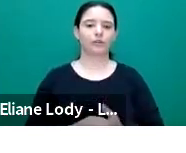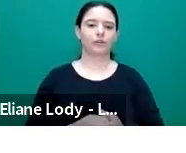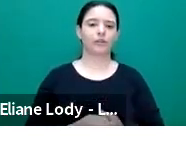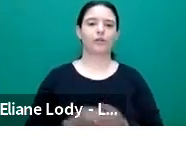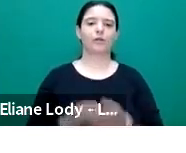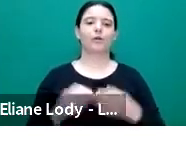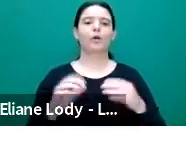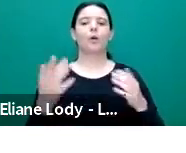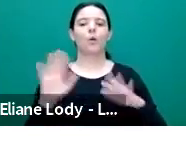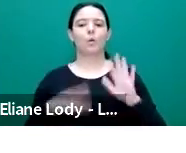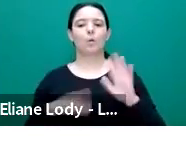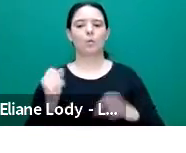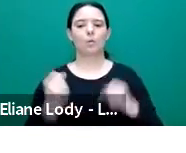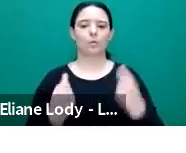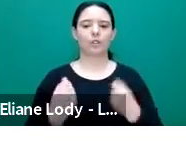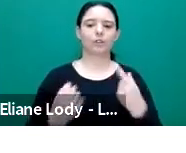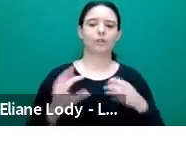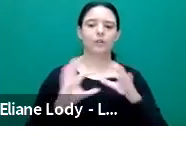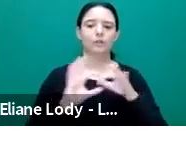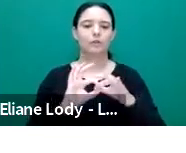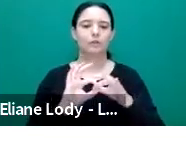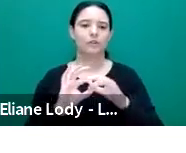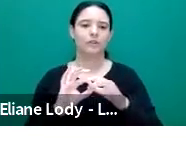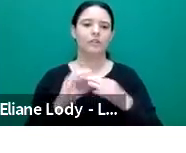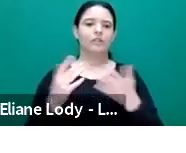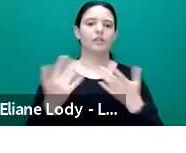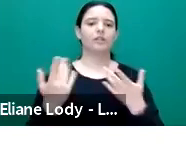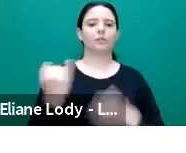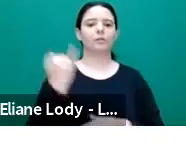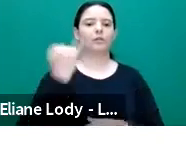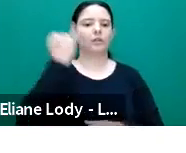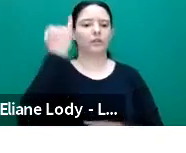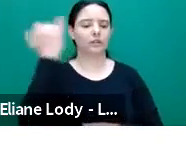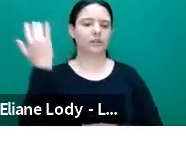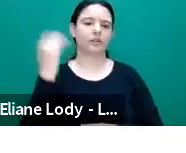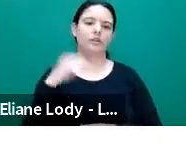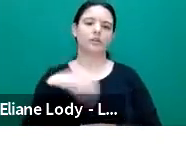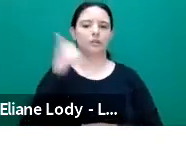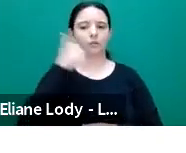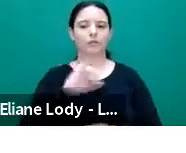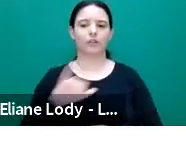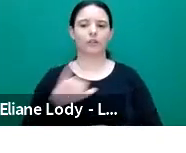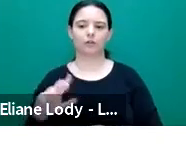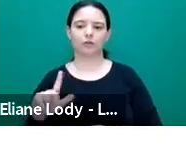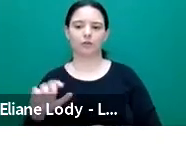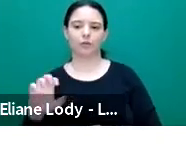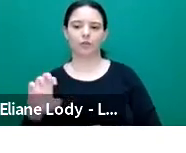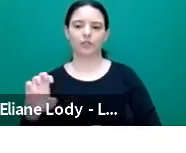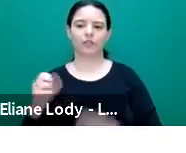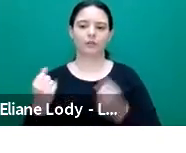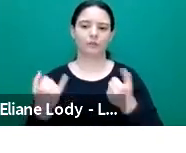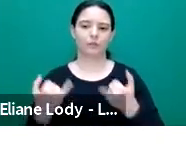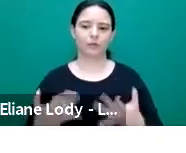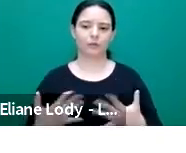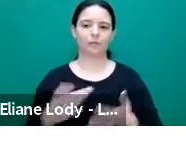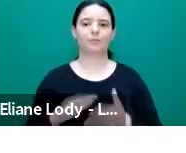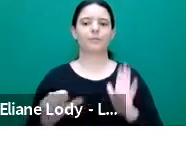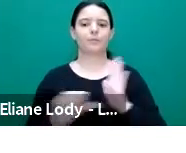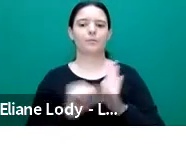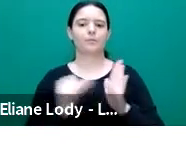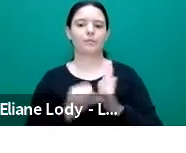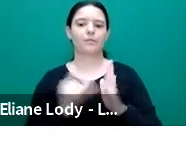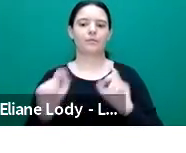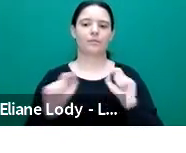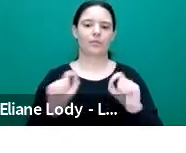work and paper and mine and Anna Smith's. First, that dialogic and situated perspectives